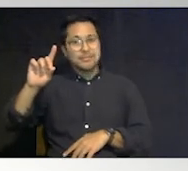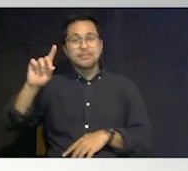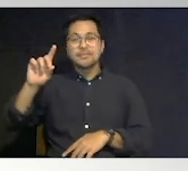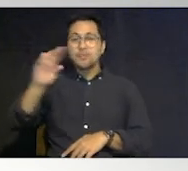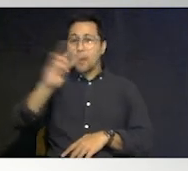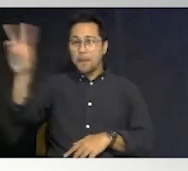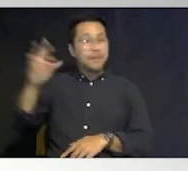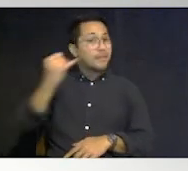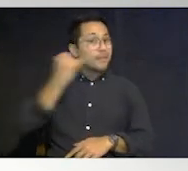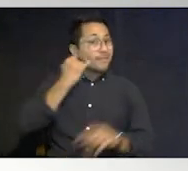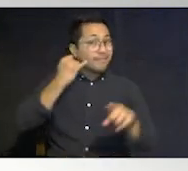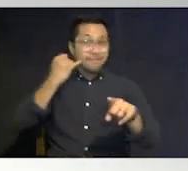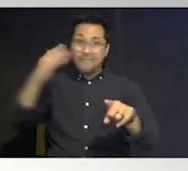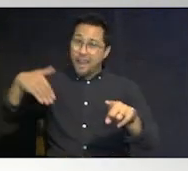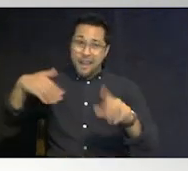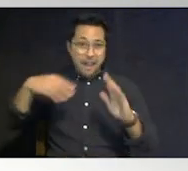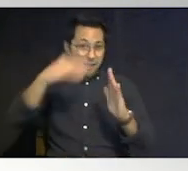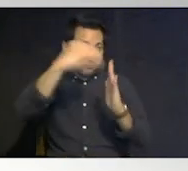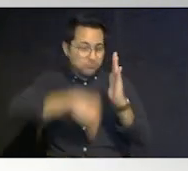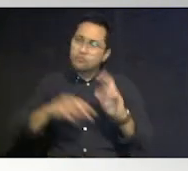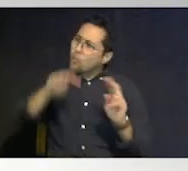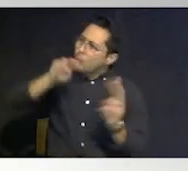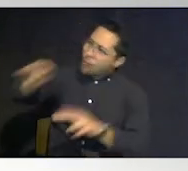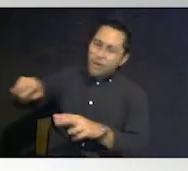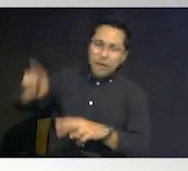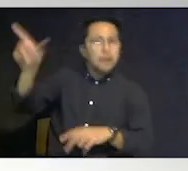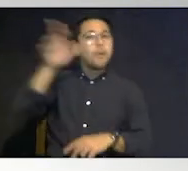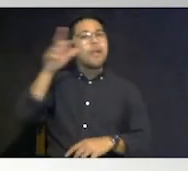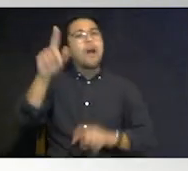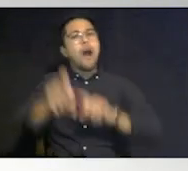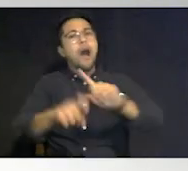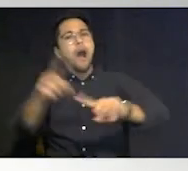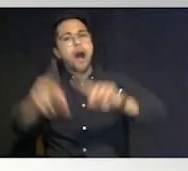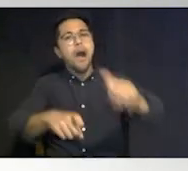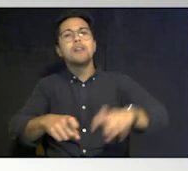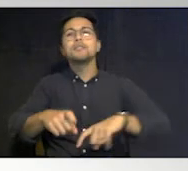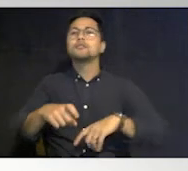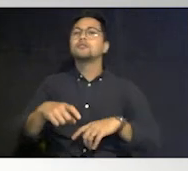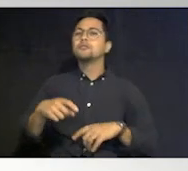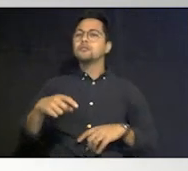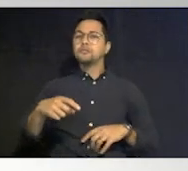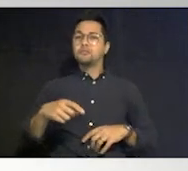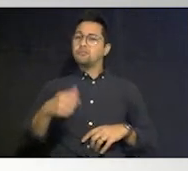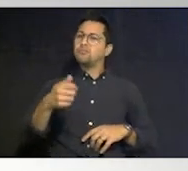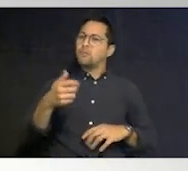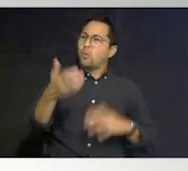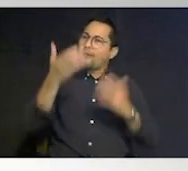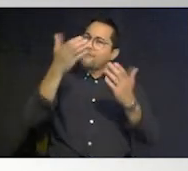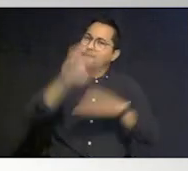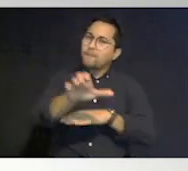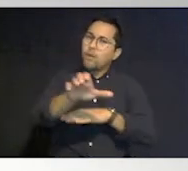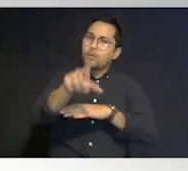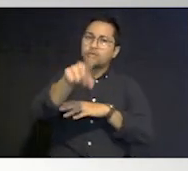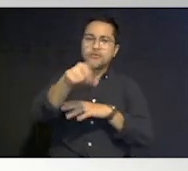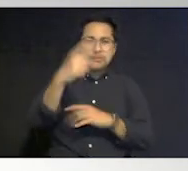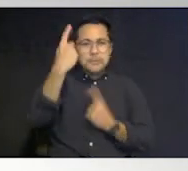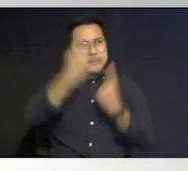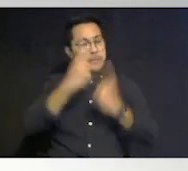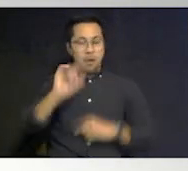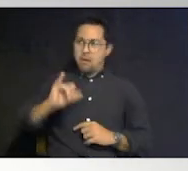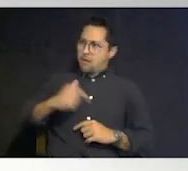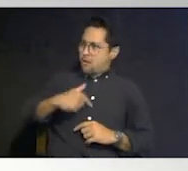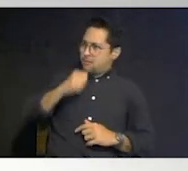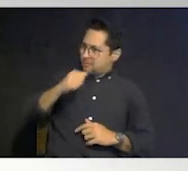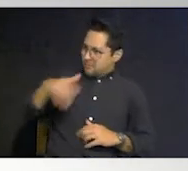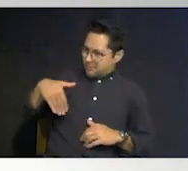haven't put one together look at it you just have to it'll ask you questions and prompt you and it'll make you think you know oh my gosh i didn't